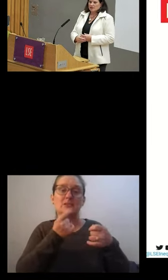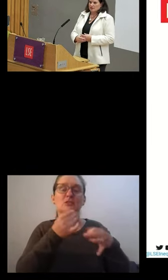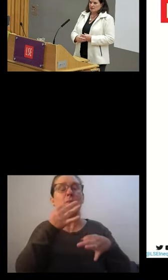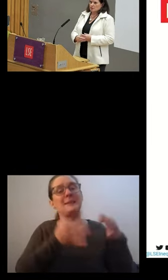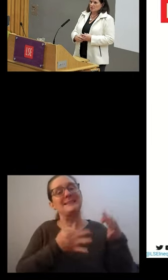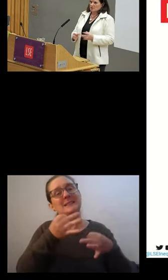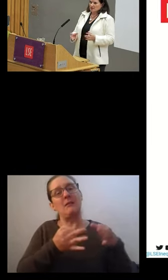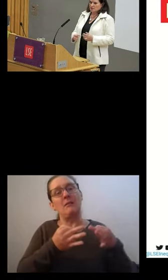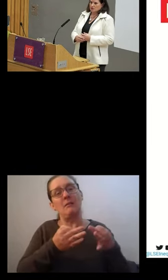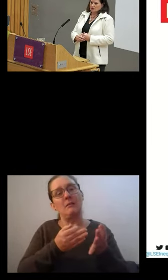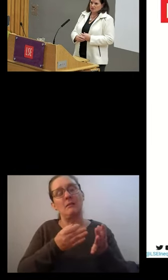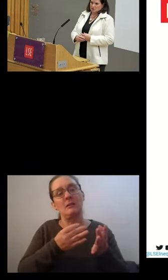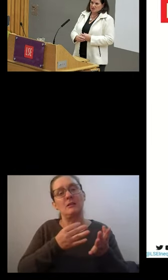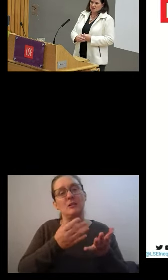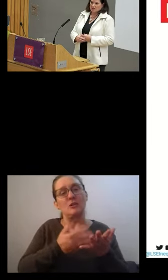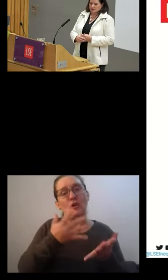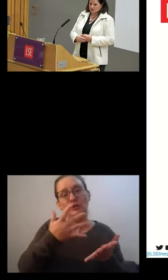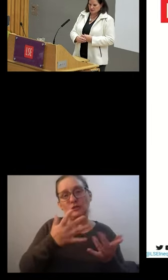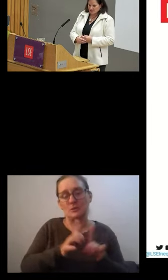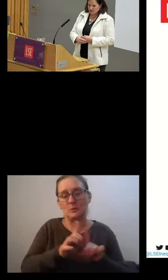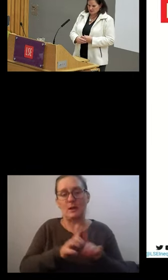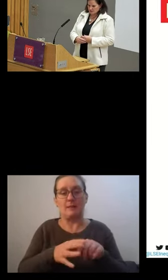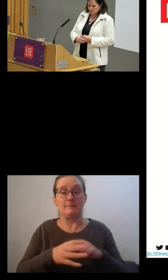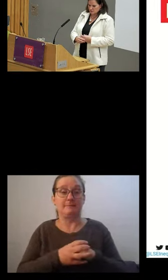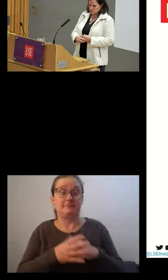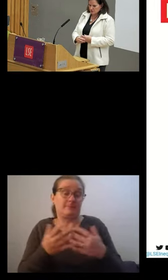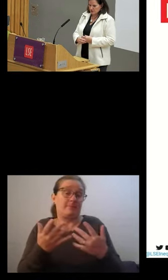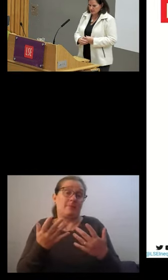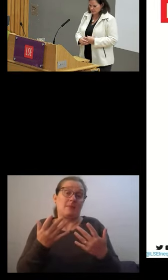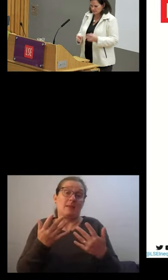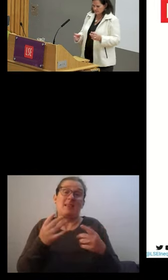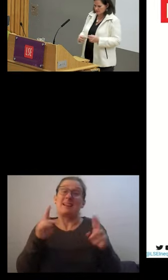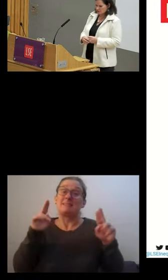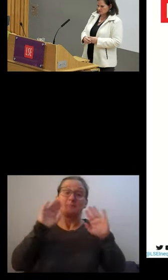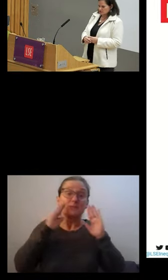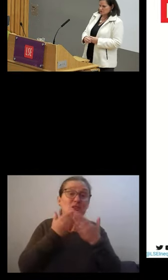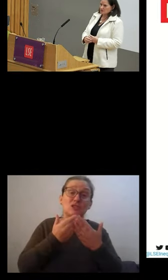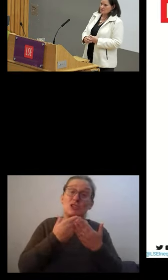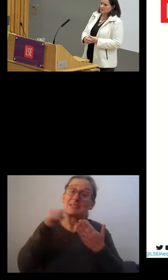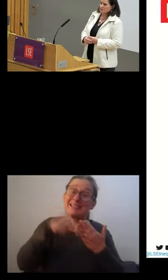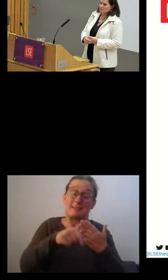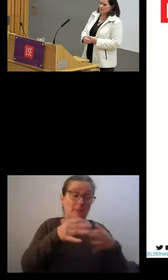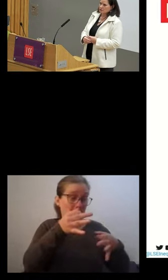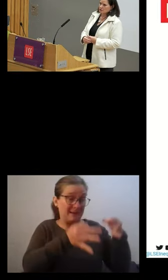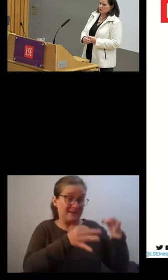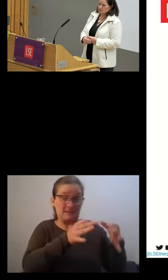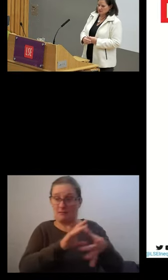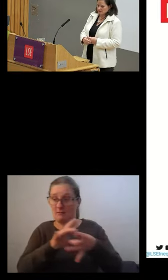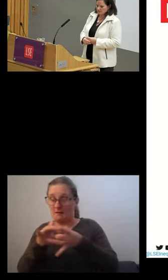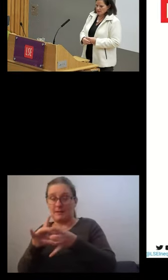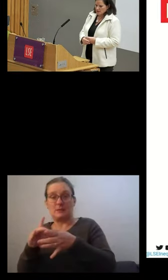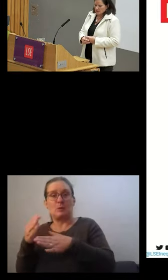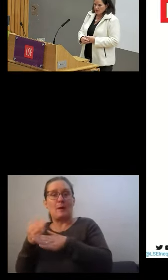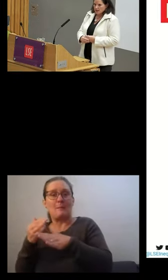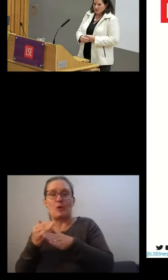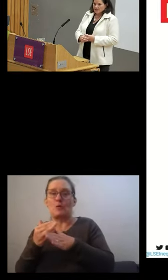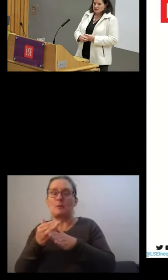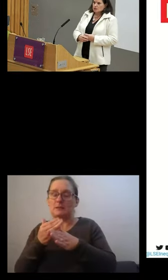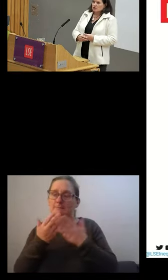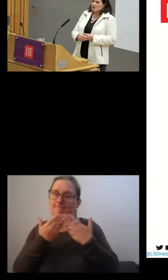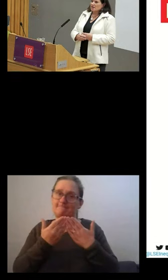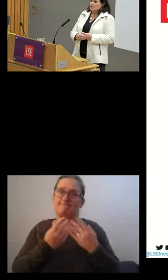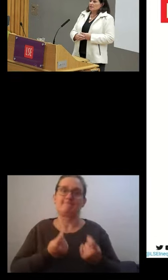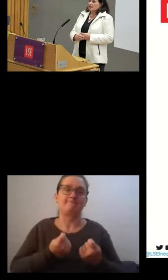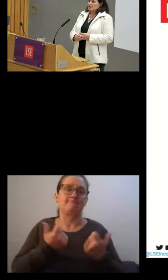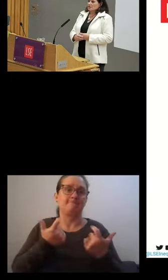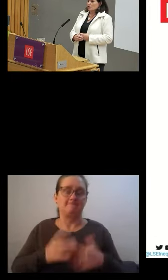Now this is probably the issue that has been studied the least of all the range of issues that I'm putting forward here. And then